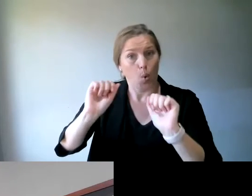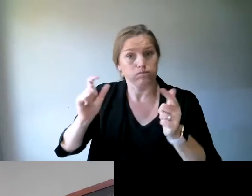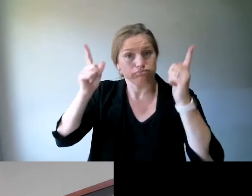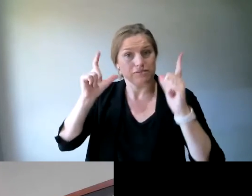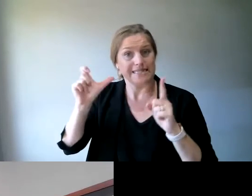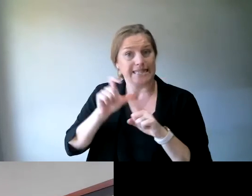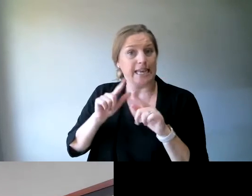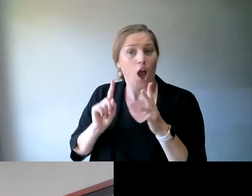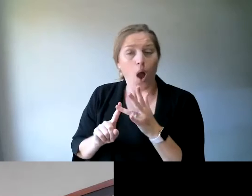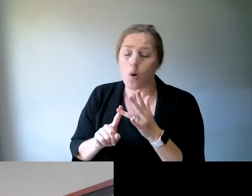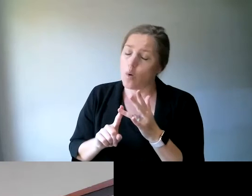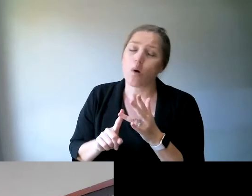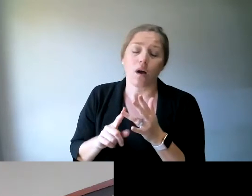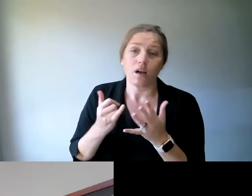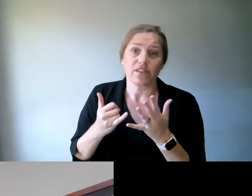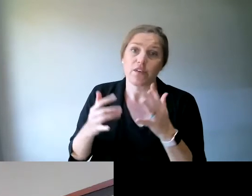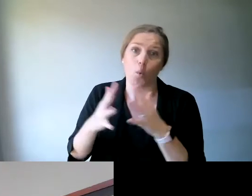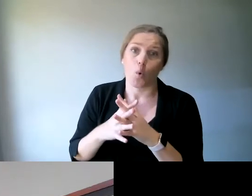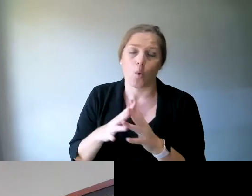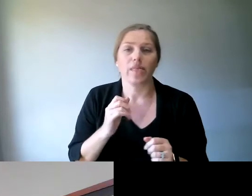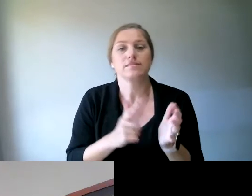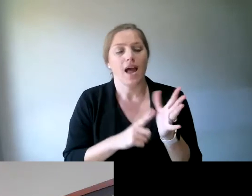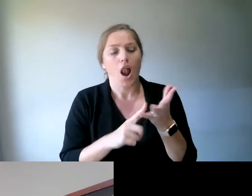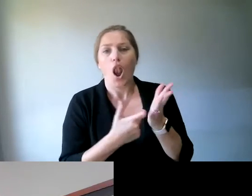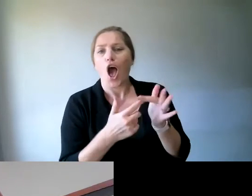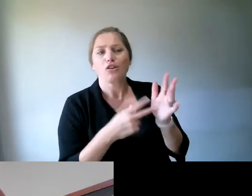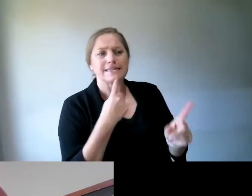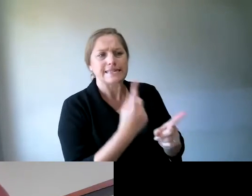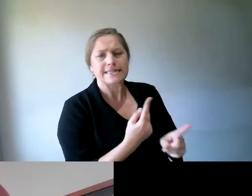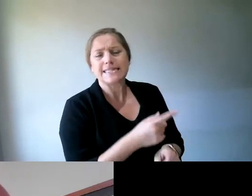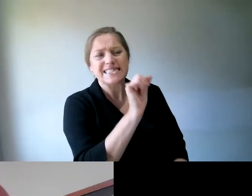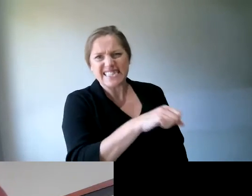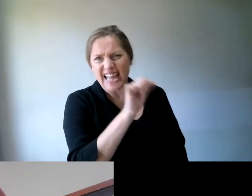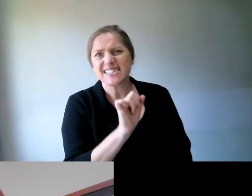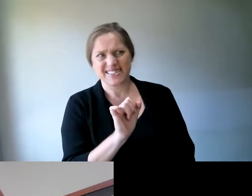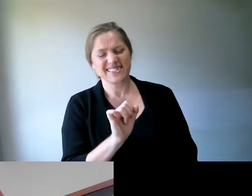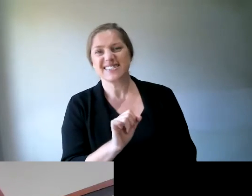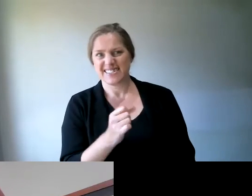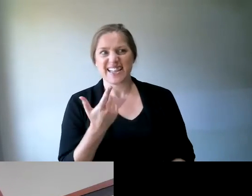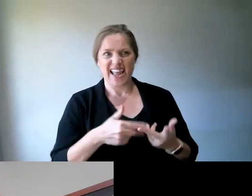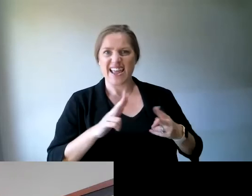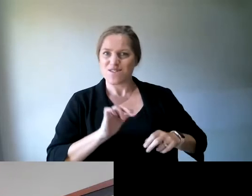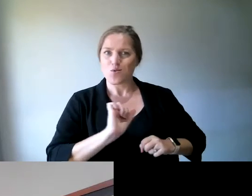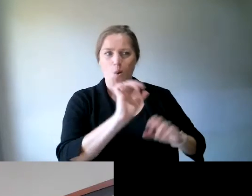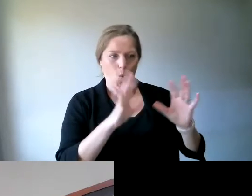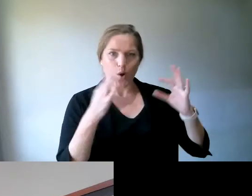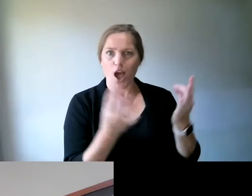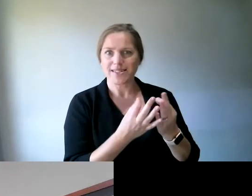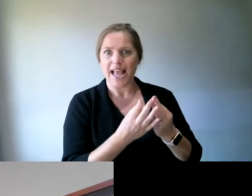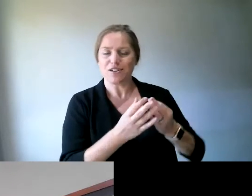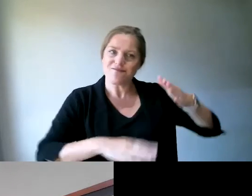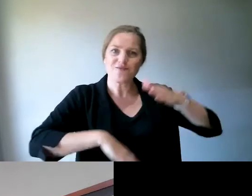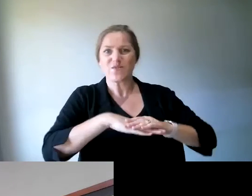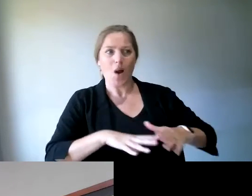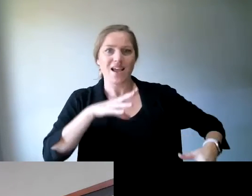organizational buy in is really, really important, especially if the people coming to these sorts of events aren't your CEO or your president just to get that